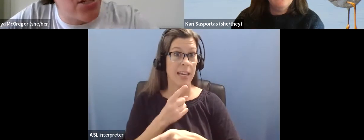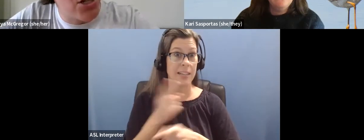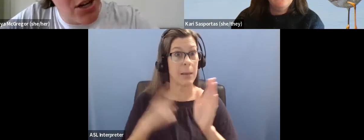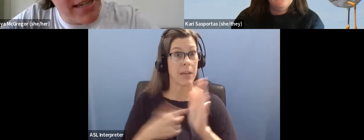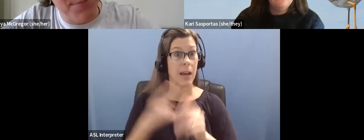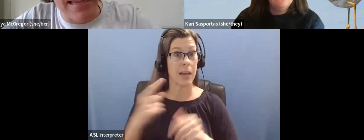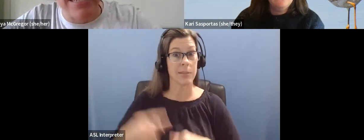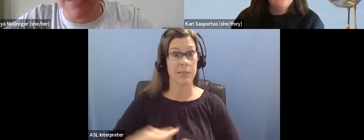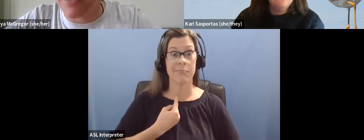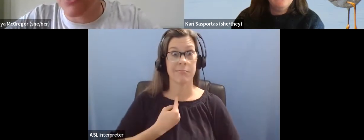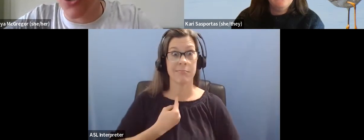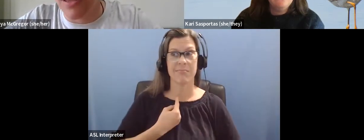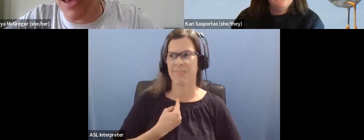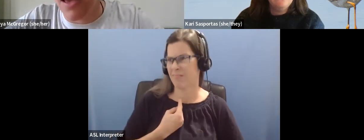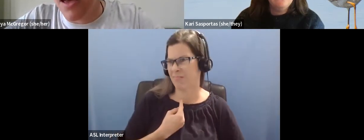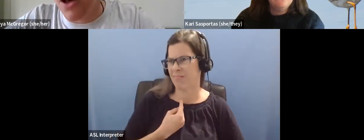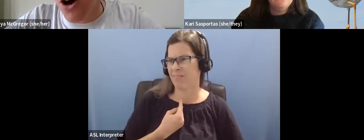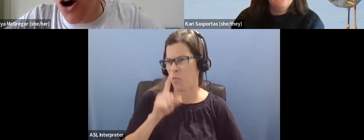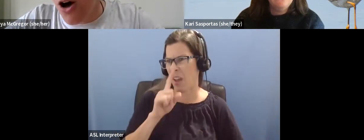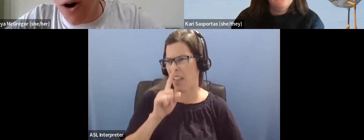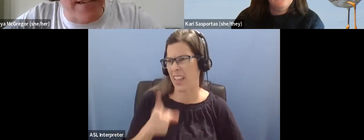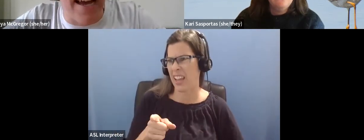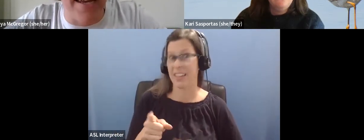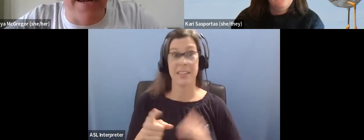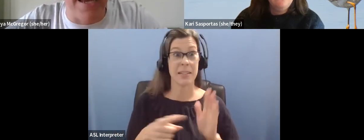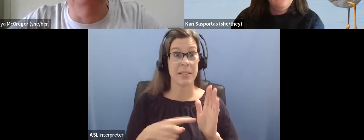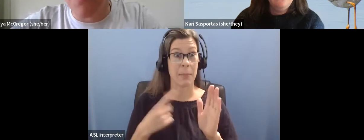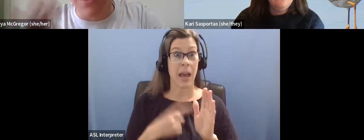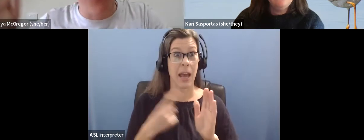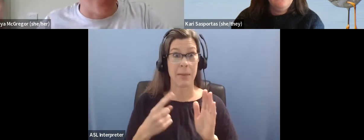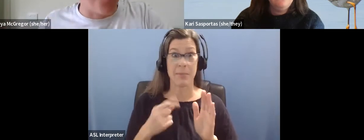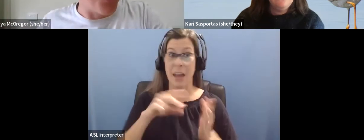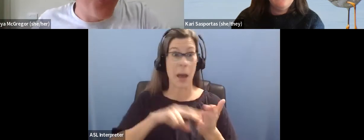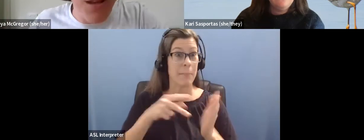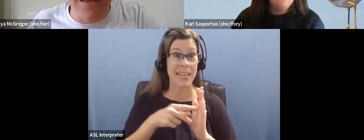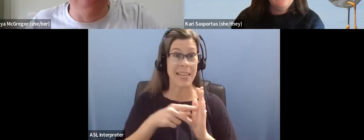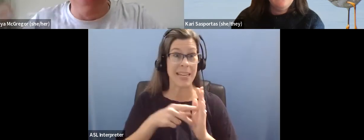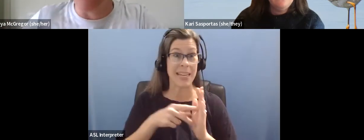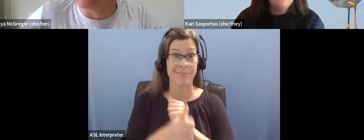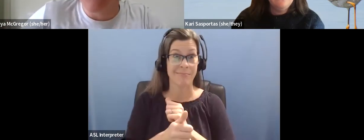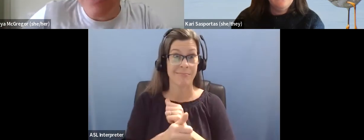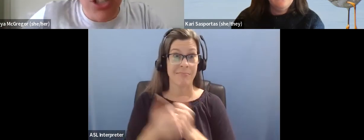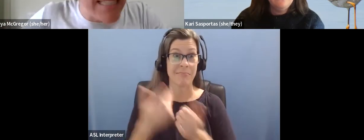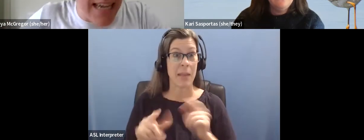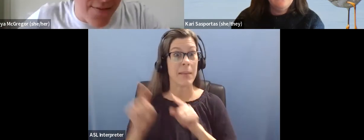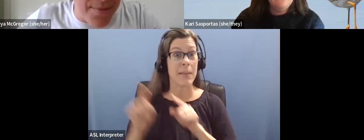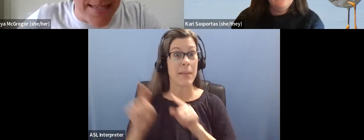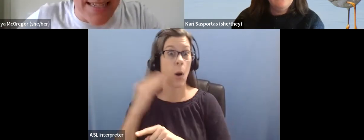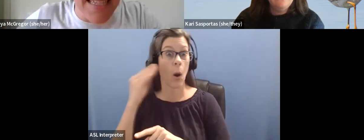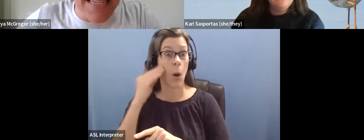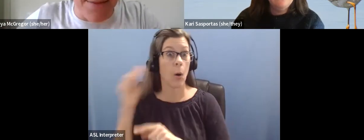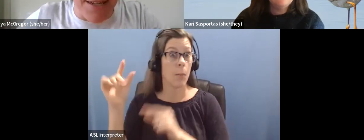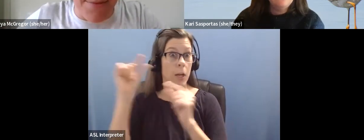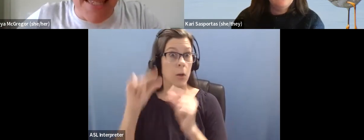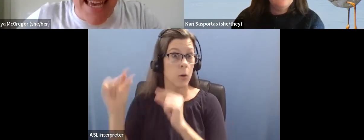-meaning, they're just curious, but they're just totally off target and, and maybe they could go and Google it, um, or it's just none of their